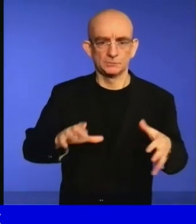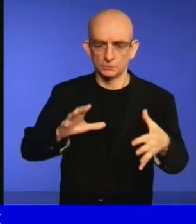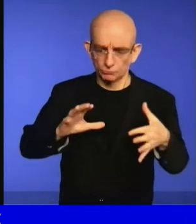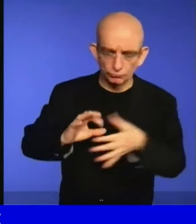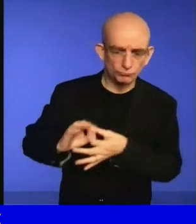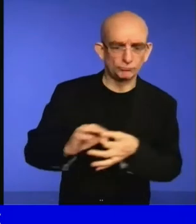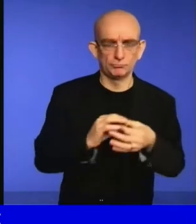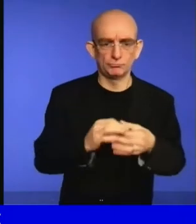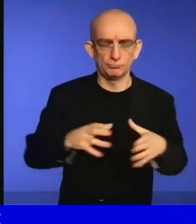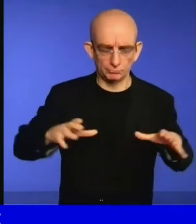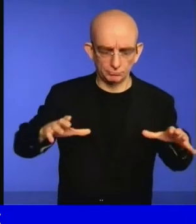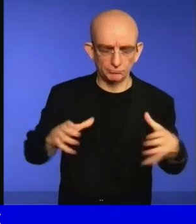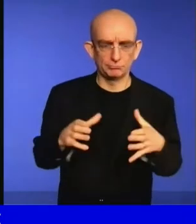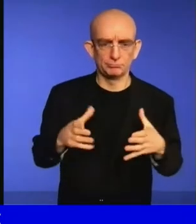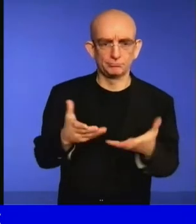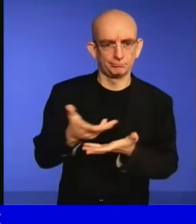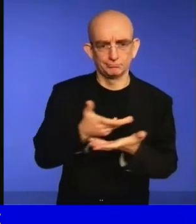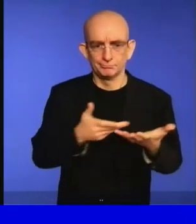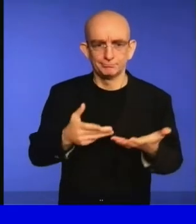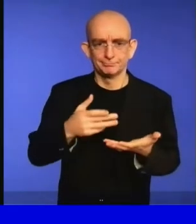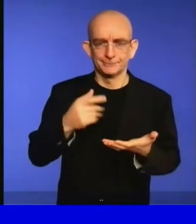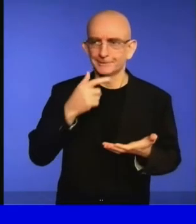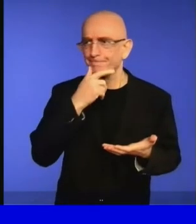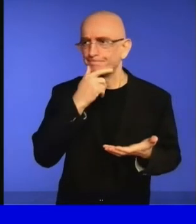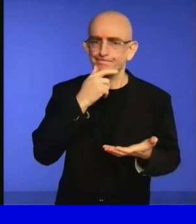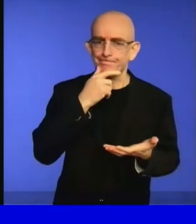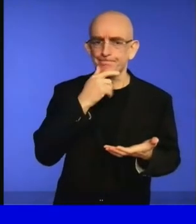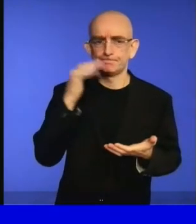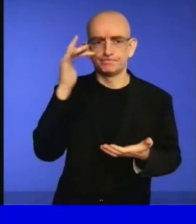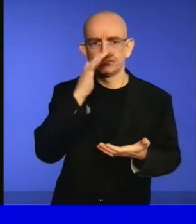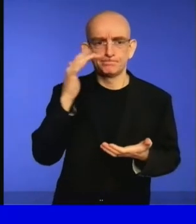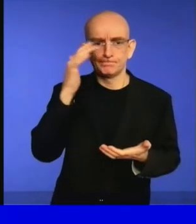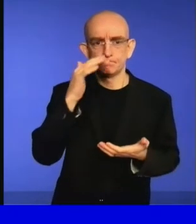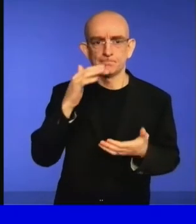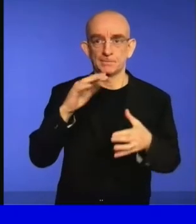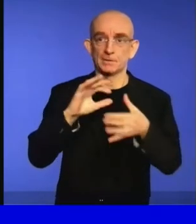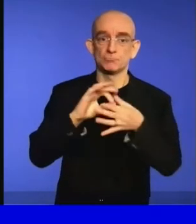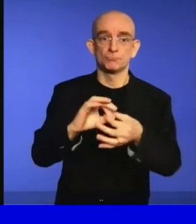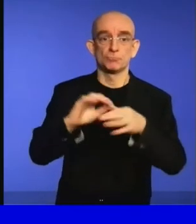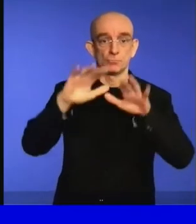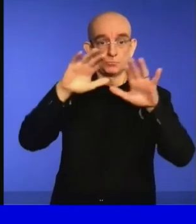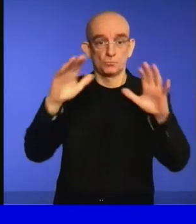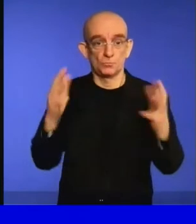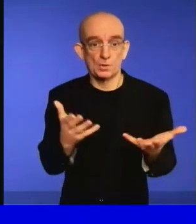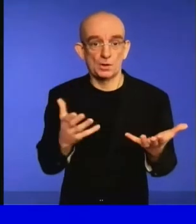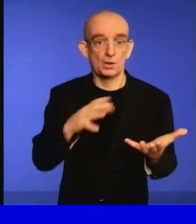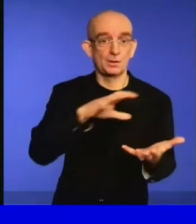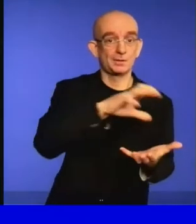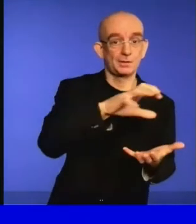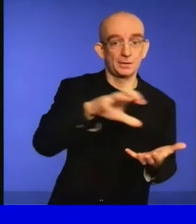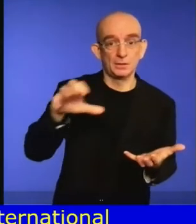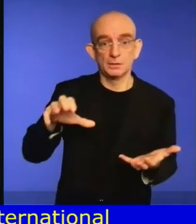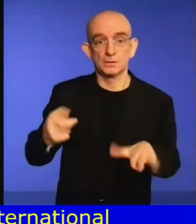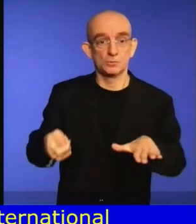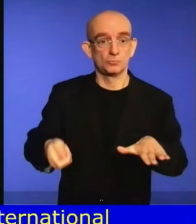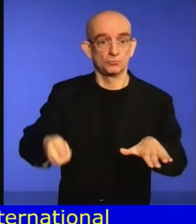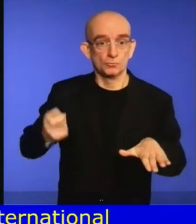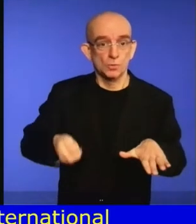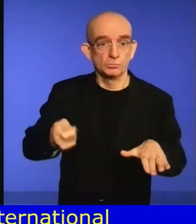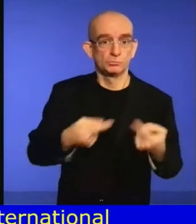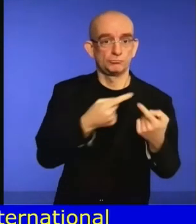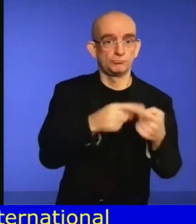organization of persons with disabilities participation in development program and the policy suggests